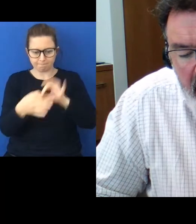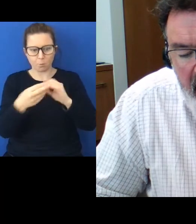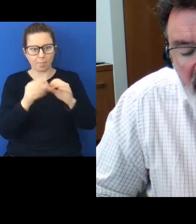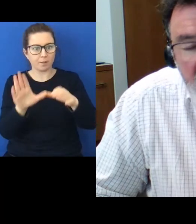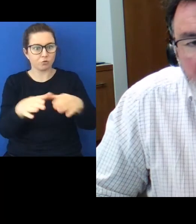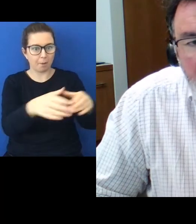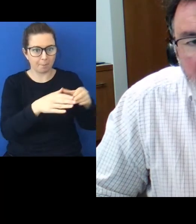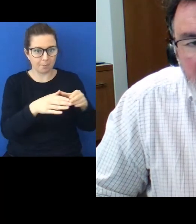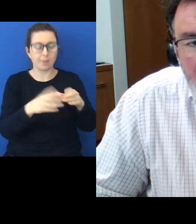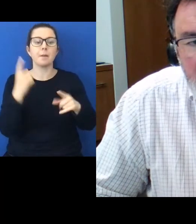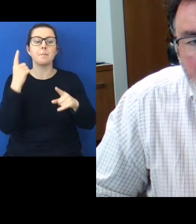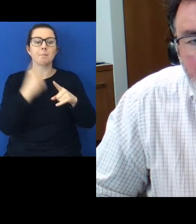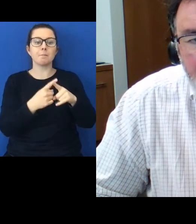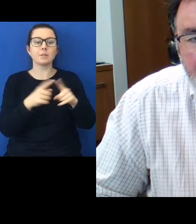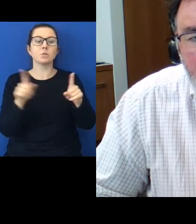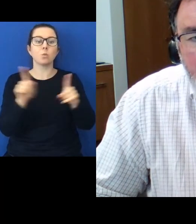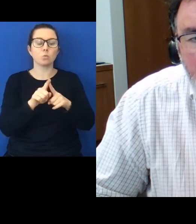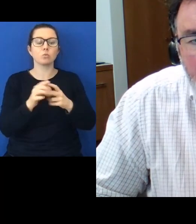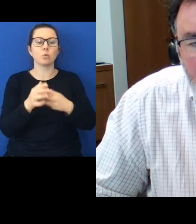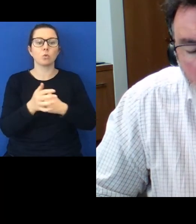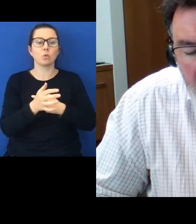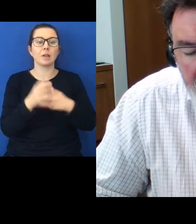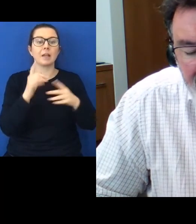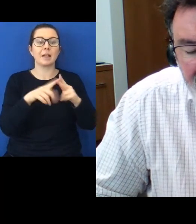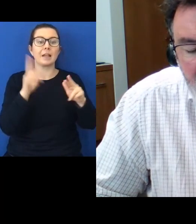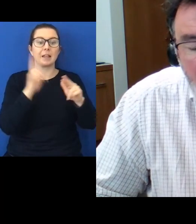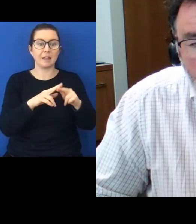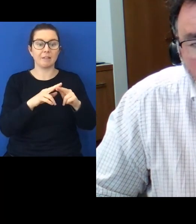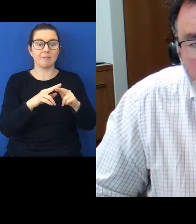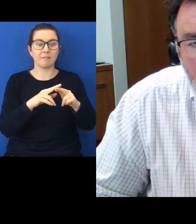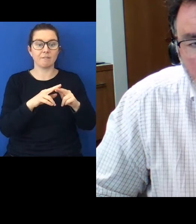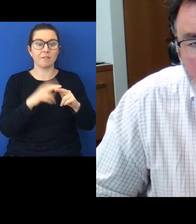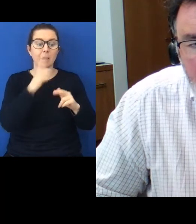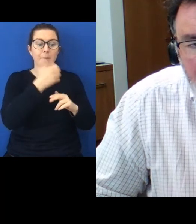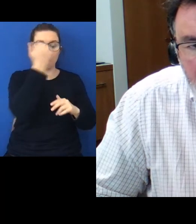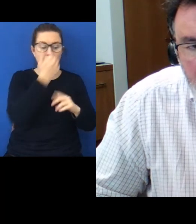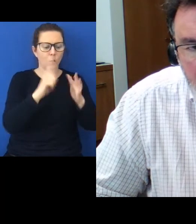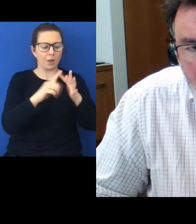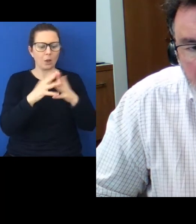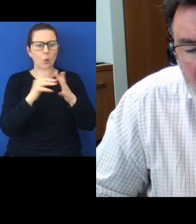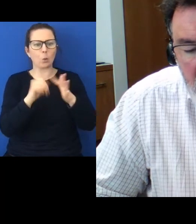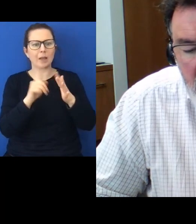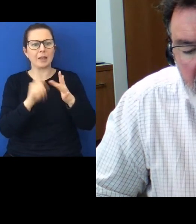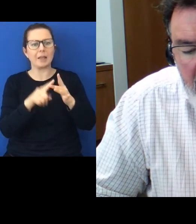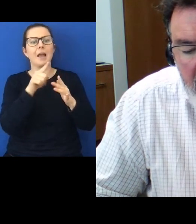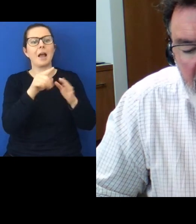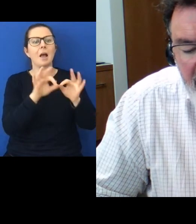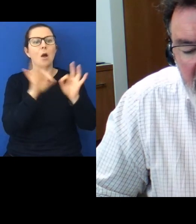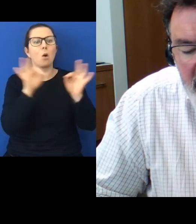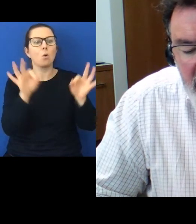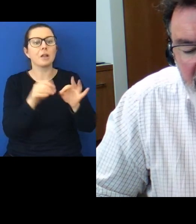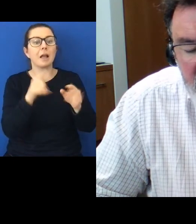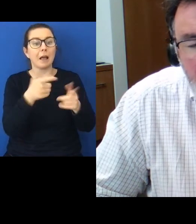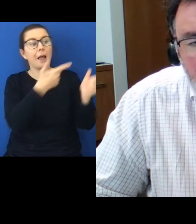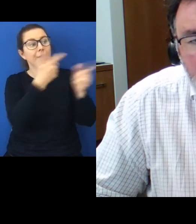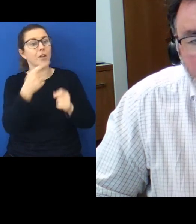and it says if an iwi or a Maori organisation invites